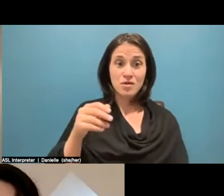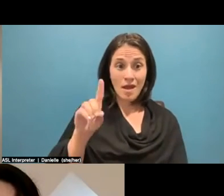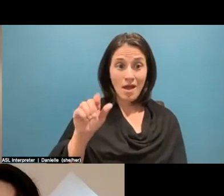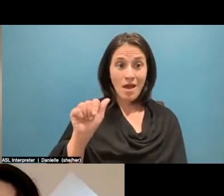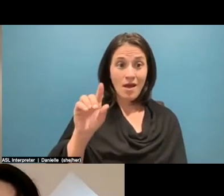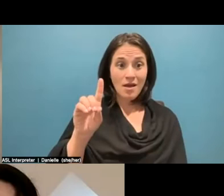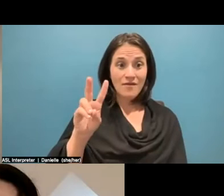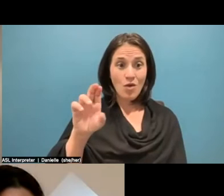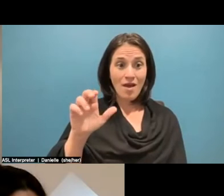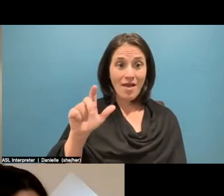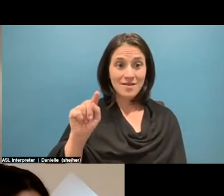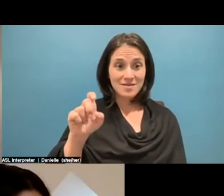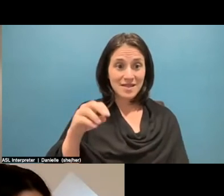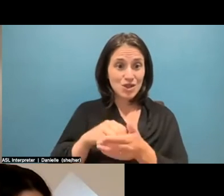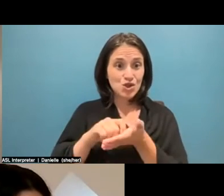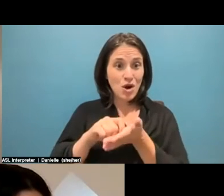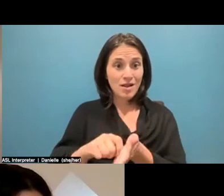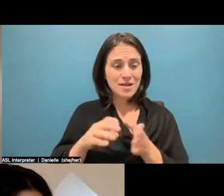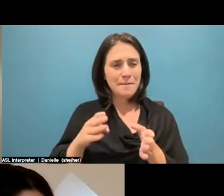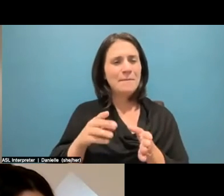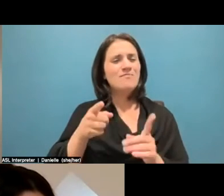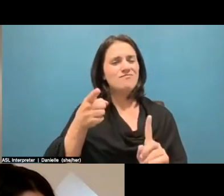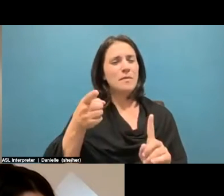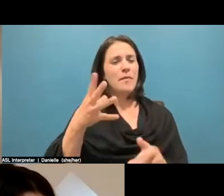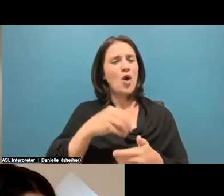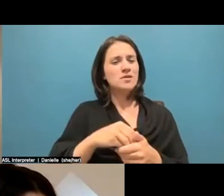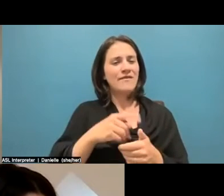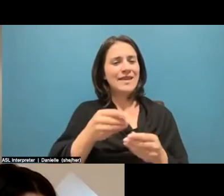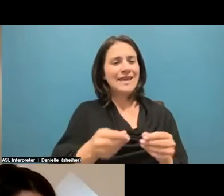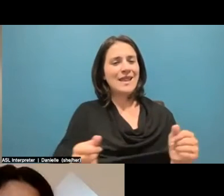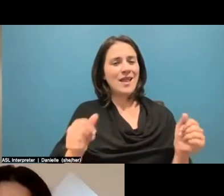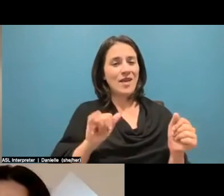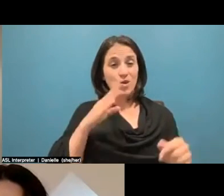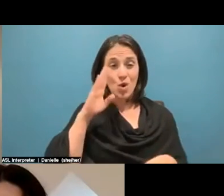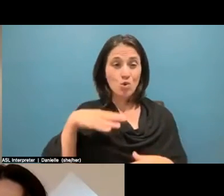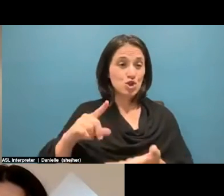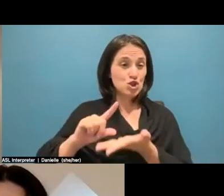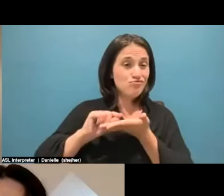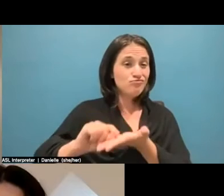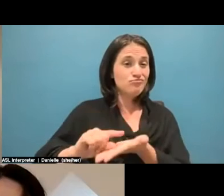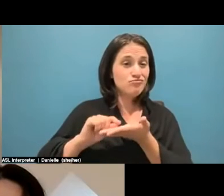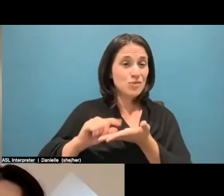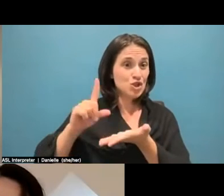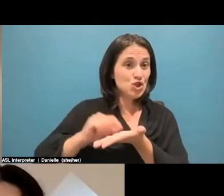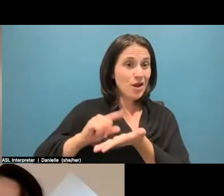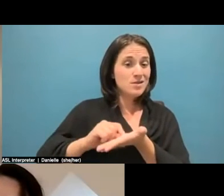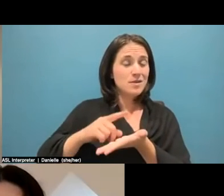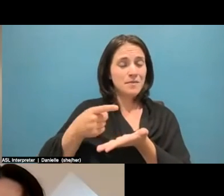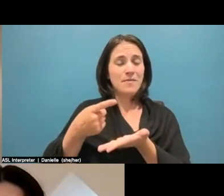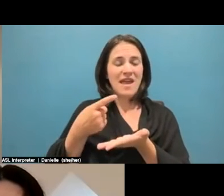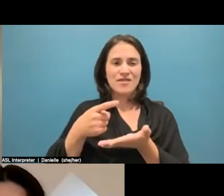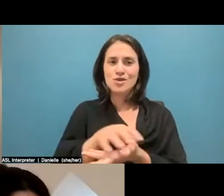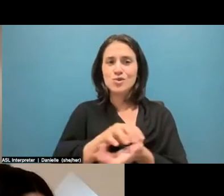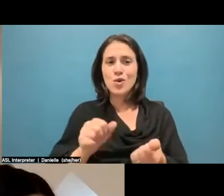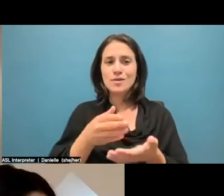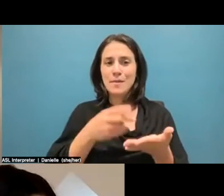healing that. Because journalism has also destroyed a lot of Black communities. And there needs to be some accountability and some reckoning with that.